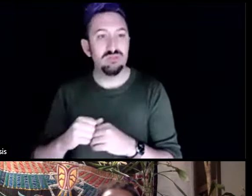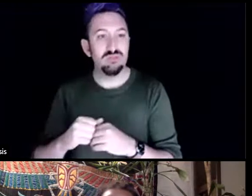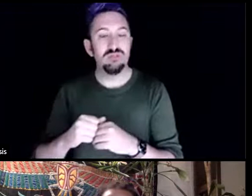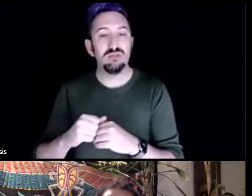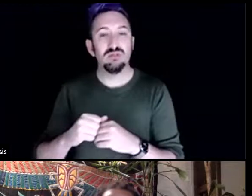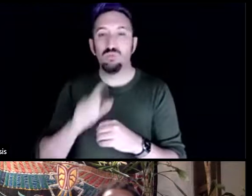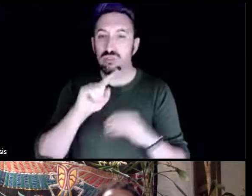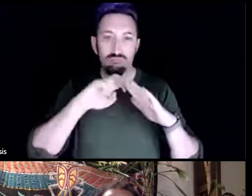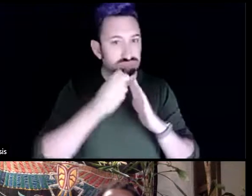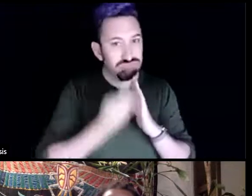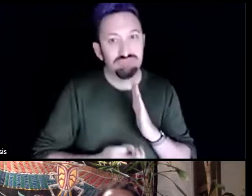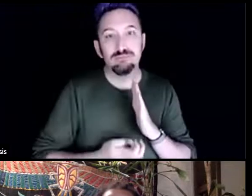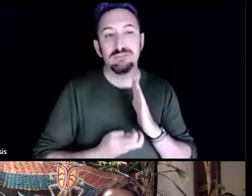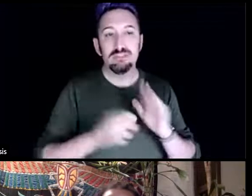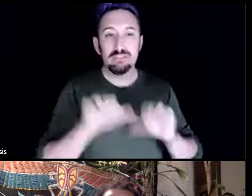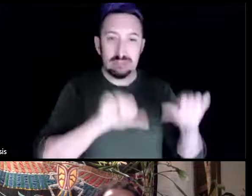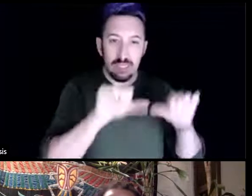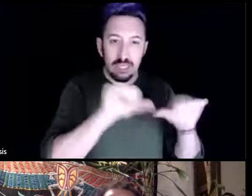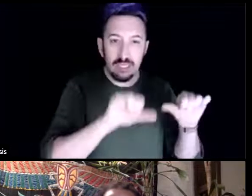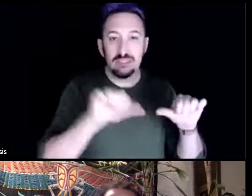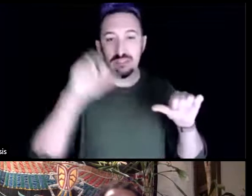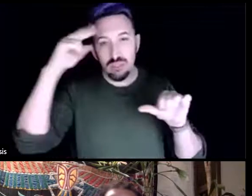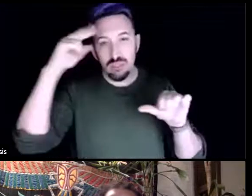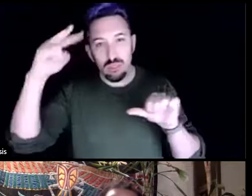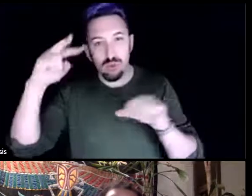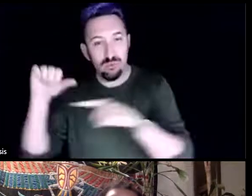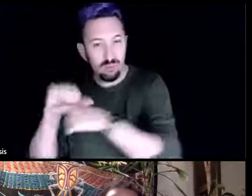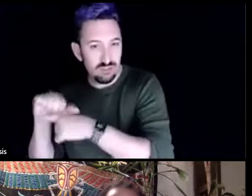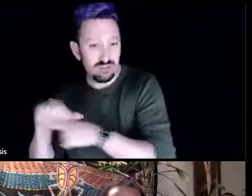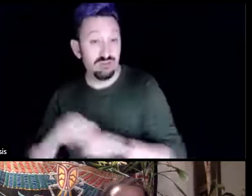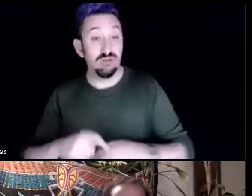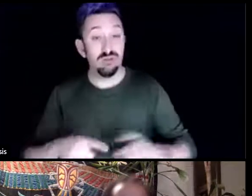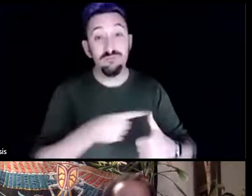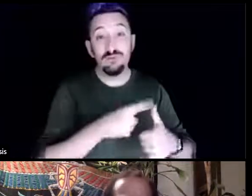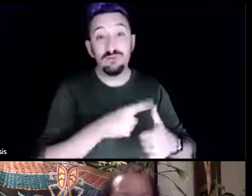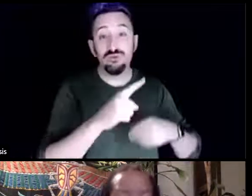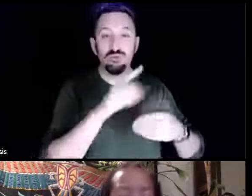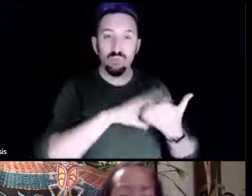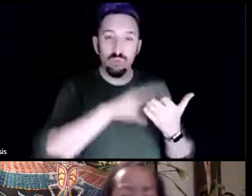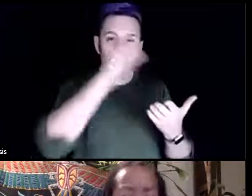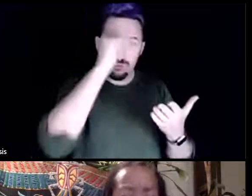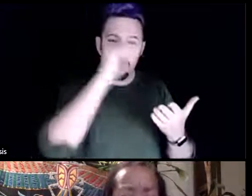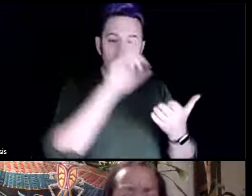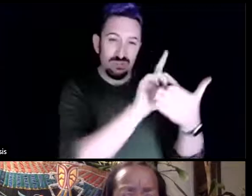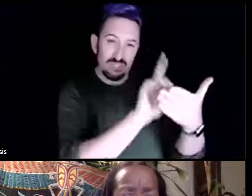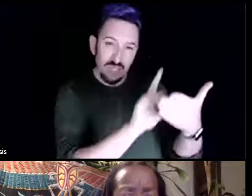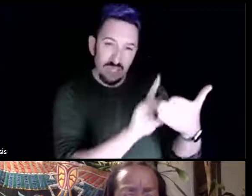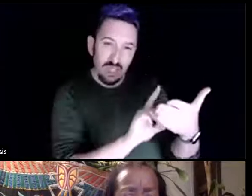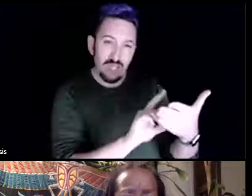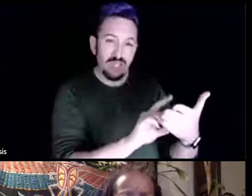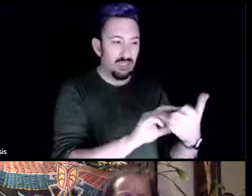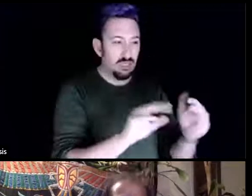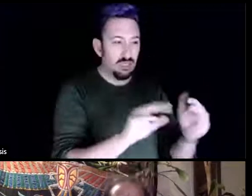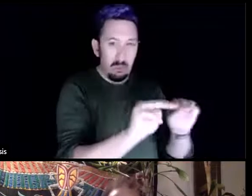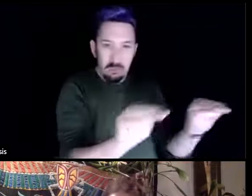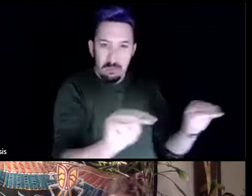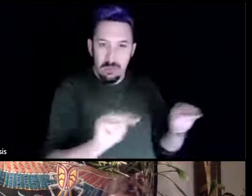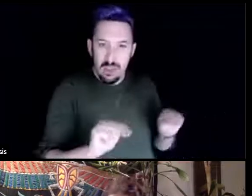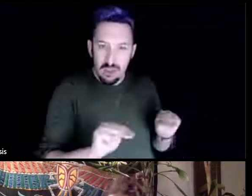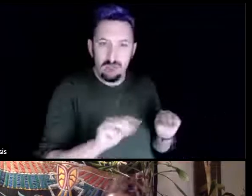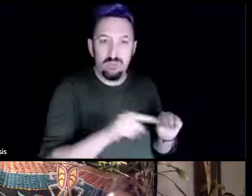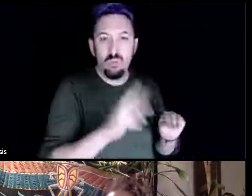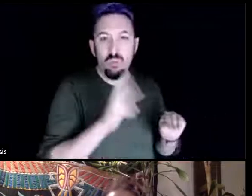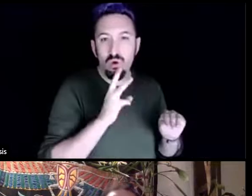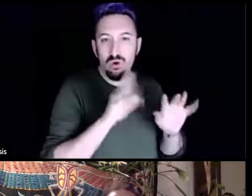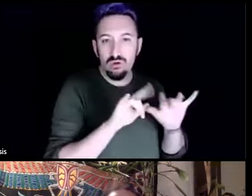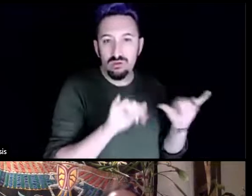is around design and mapping and water systems the second one is around soil and